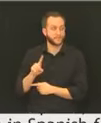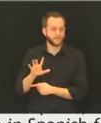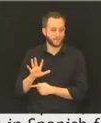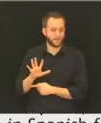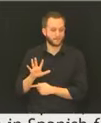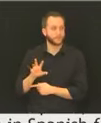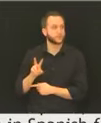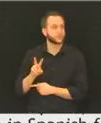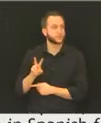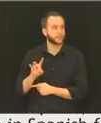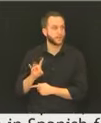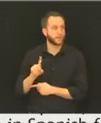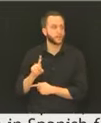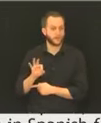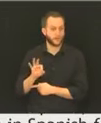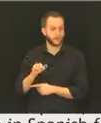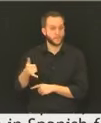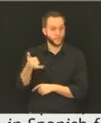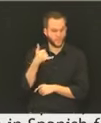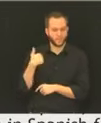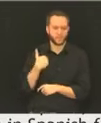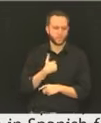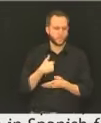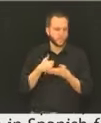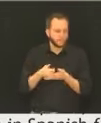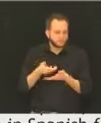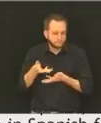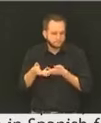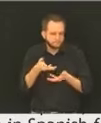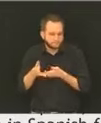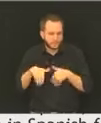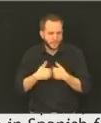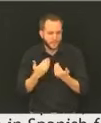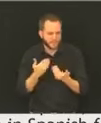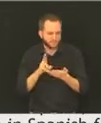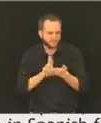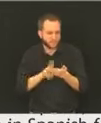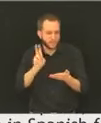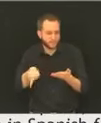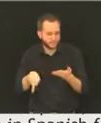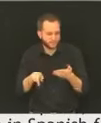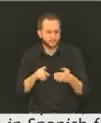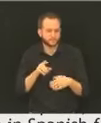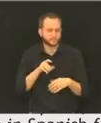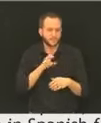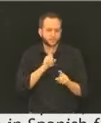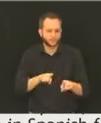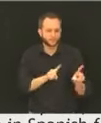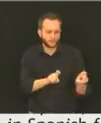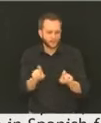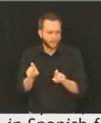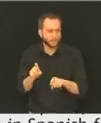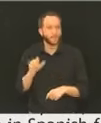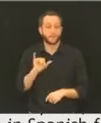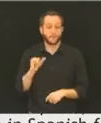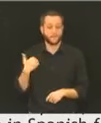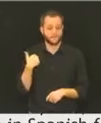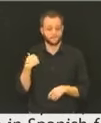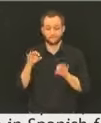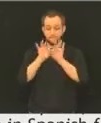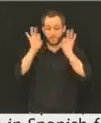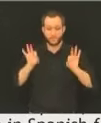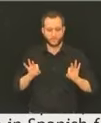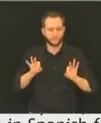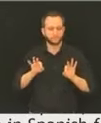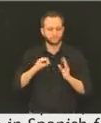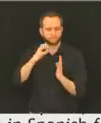We will assist you in completing that. And we also have the form in Spanish. And we also have people that will assist you